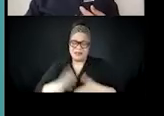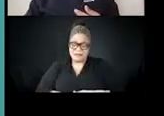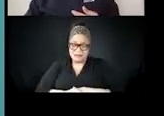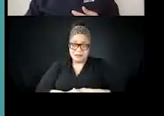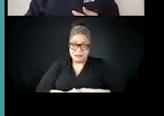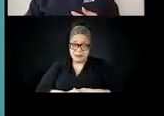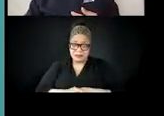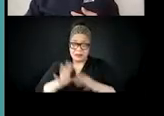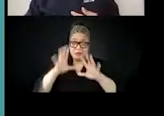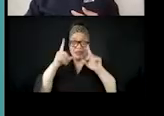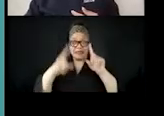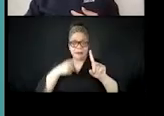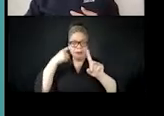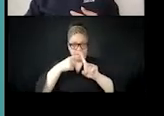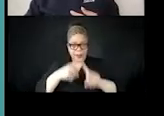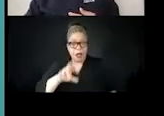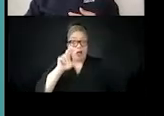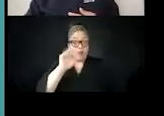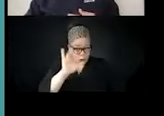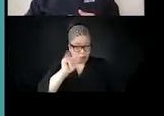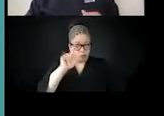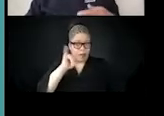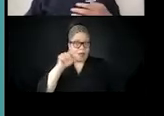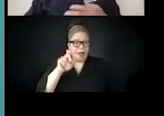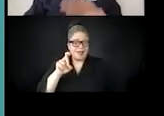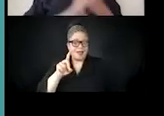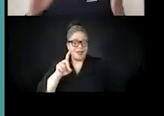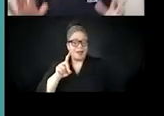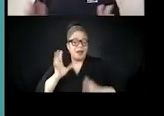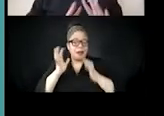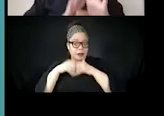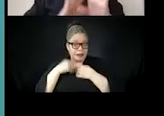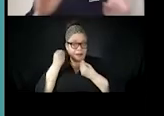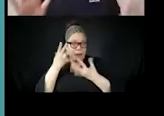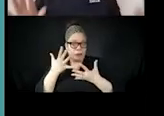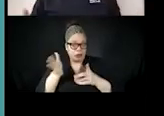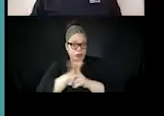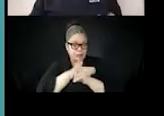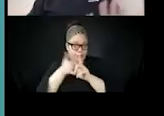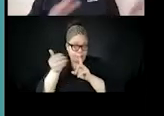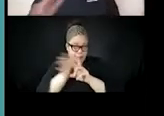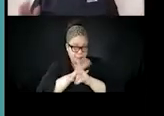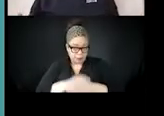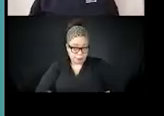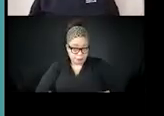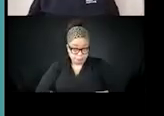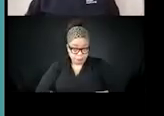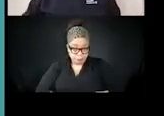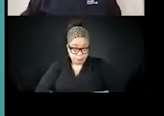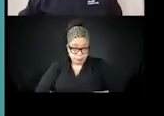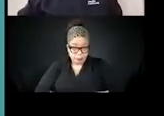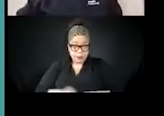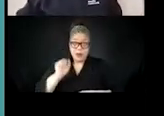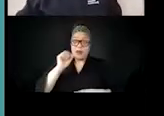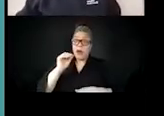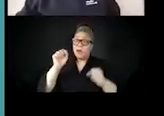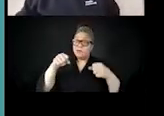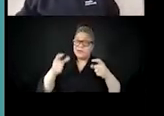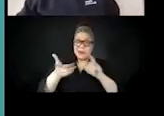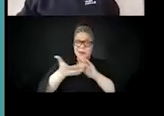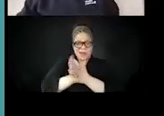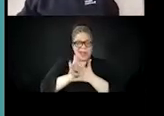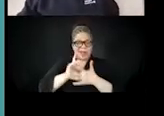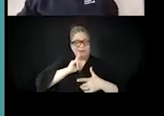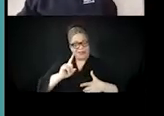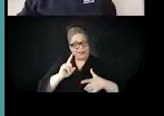and, uh, yeah, it became the, you know, undermining public opinion became the driving force of these campaigns to derail